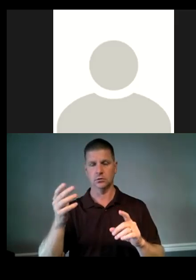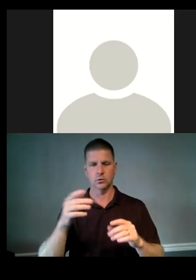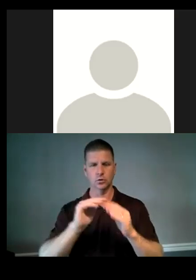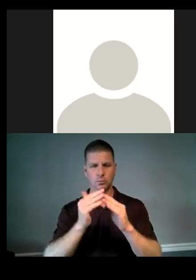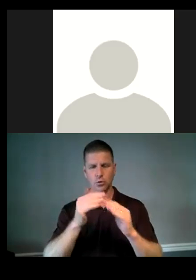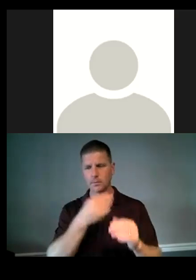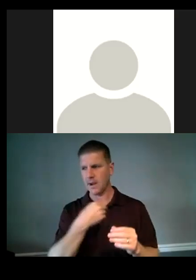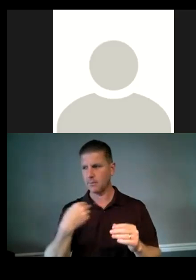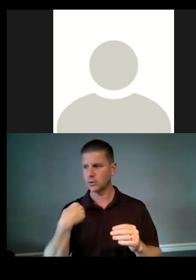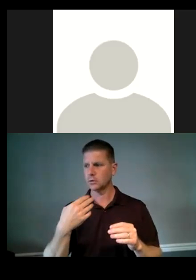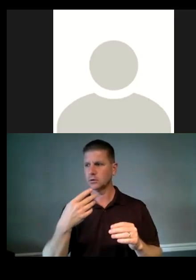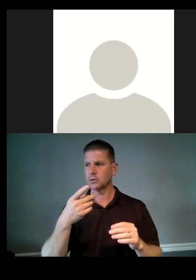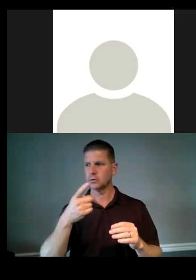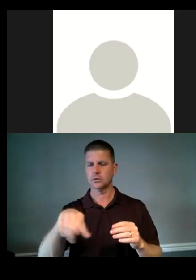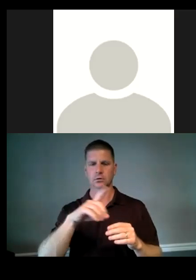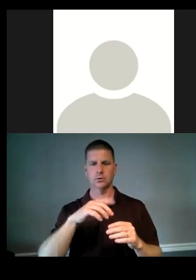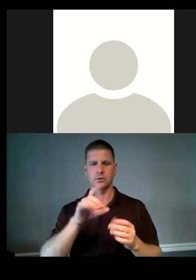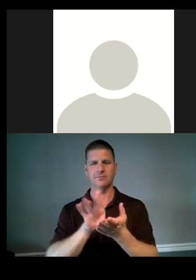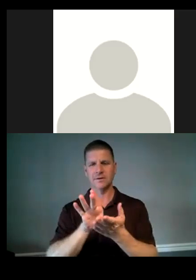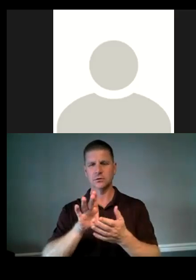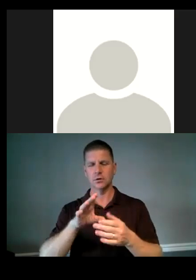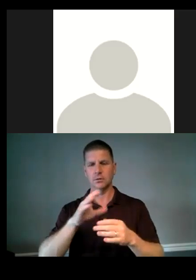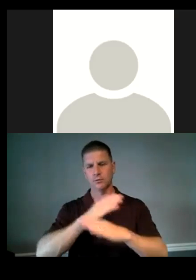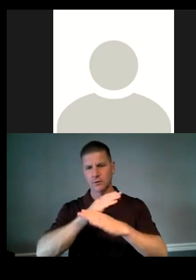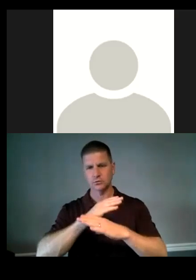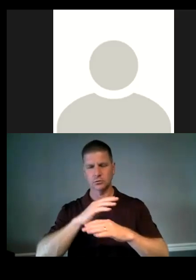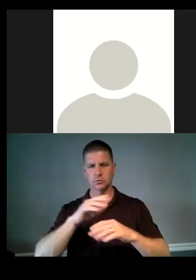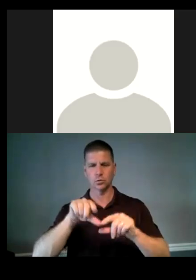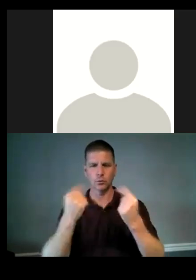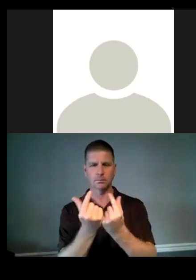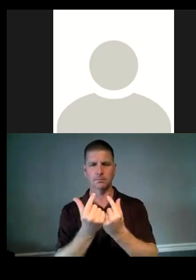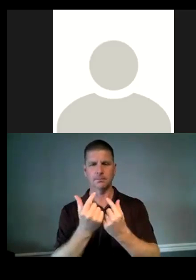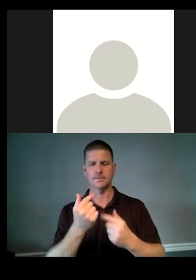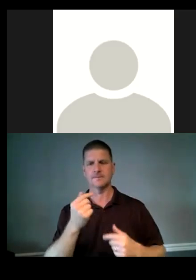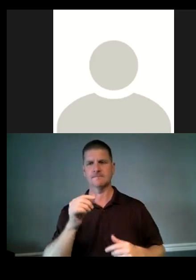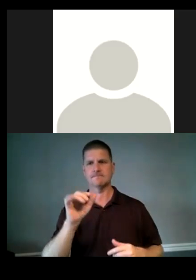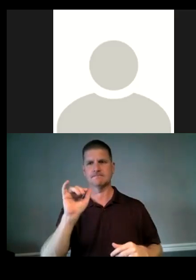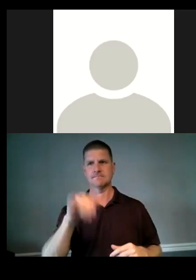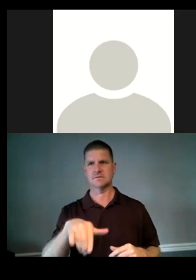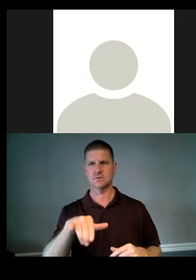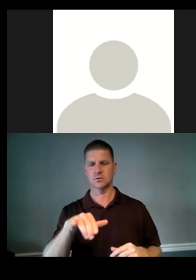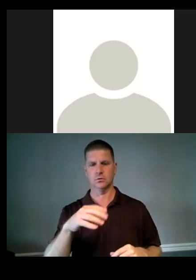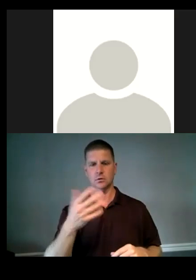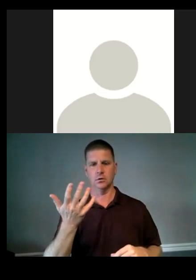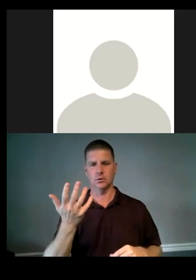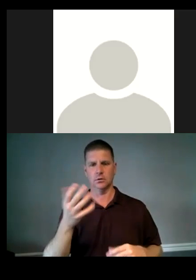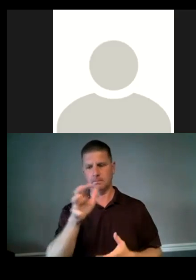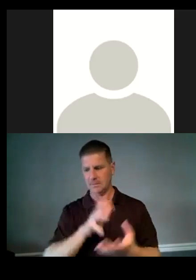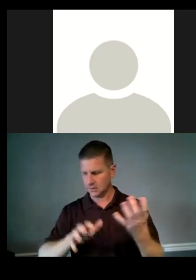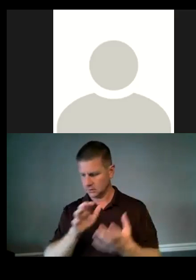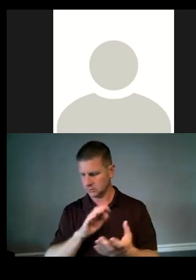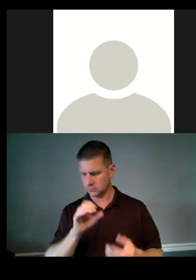members in particular, the eviction prevention cohort, um, that that's, uh, you know, uh, a mix of,